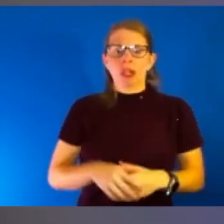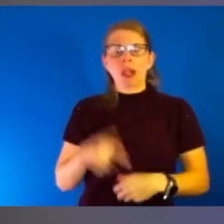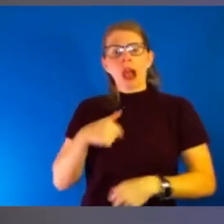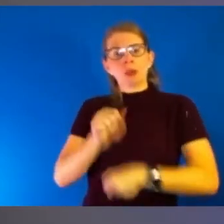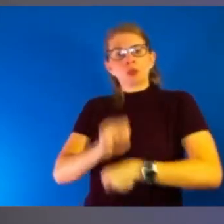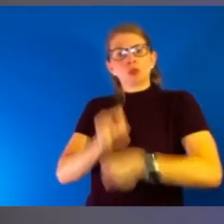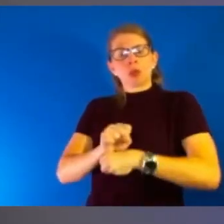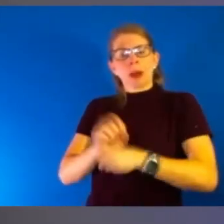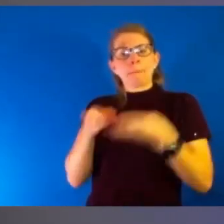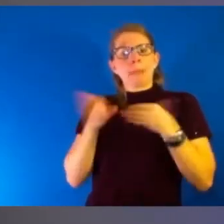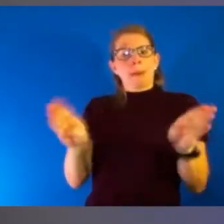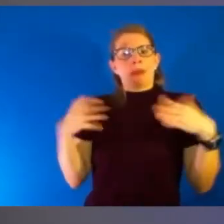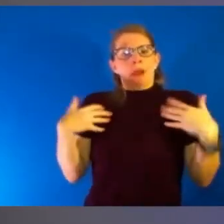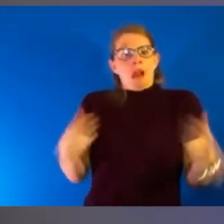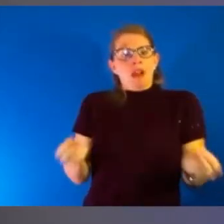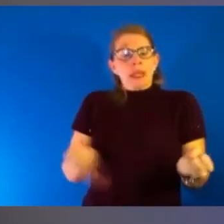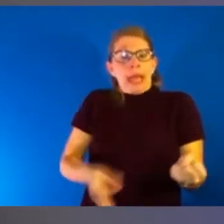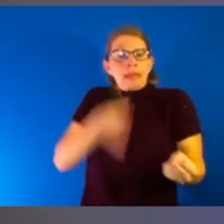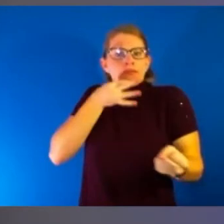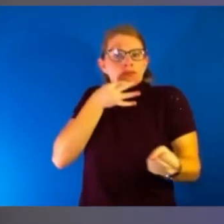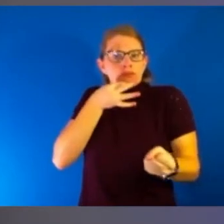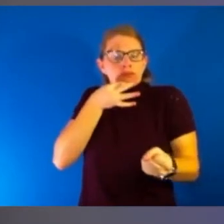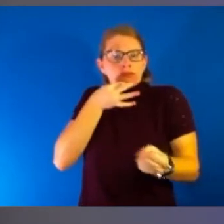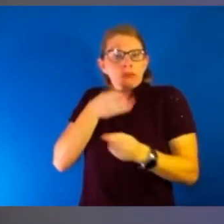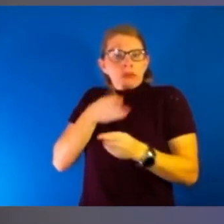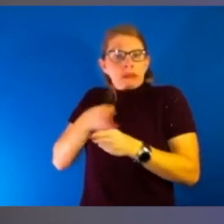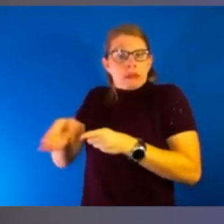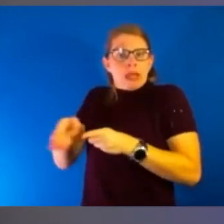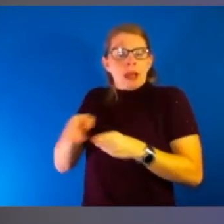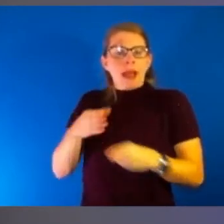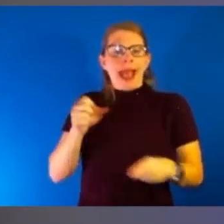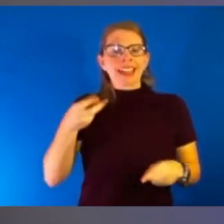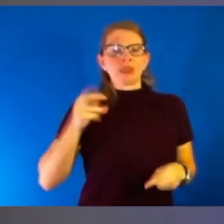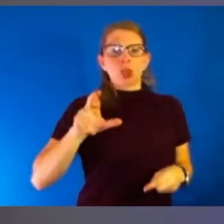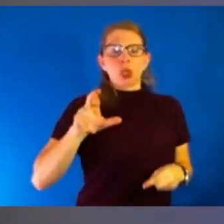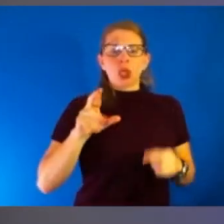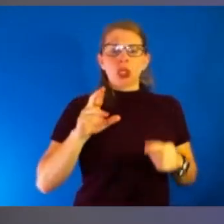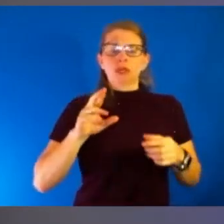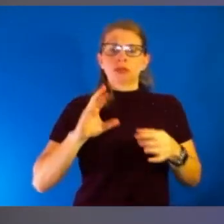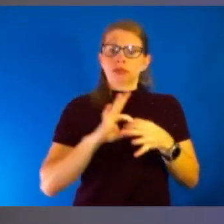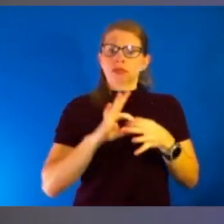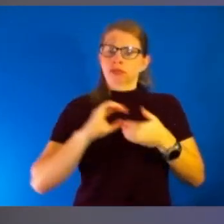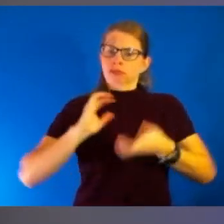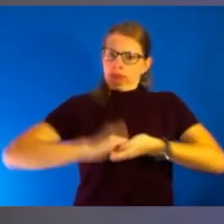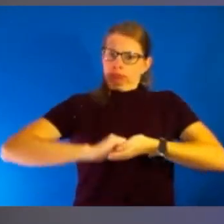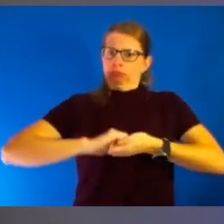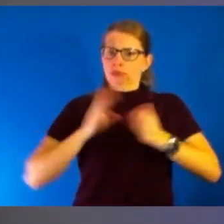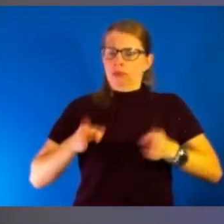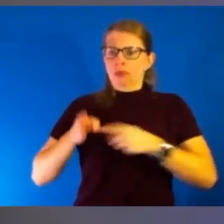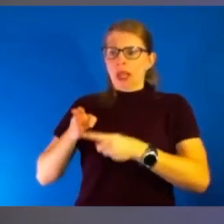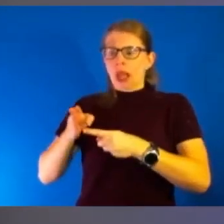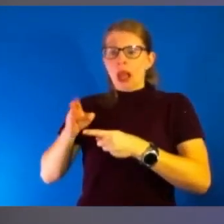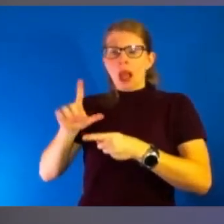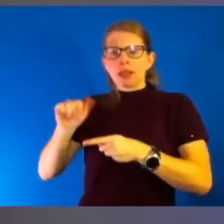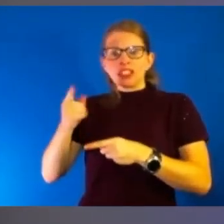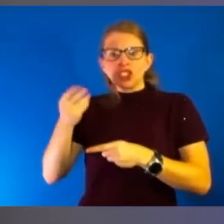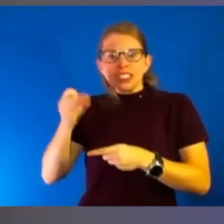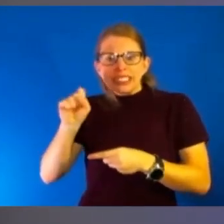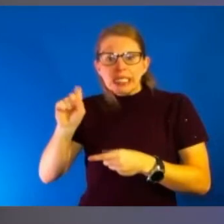sort of expertise side. My Asper colleagues work a lot on the logistics and the movement and the planning and really